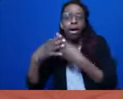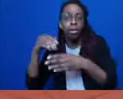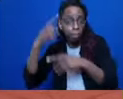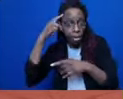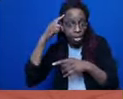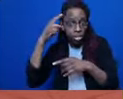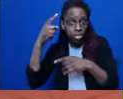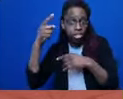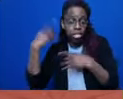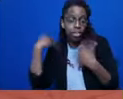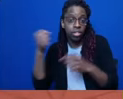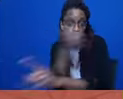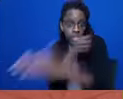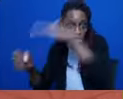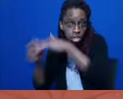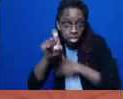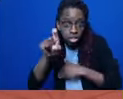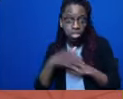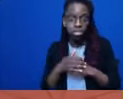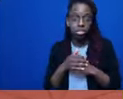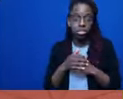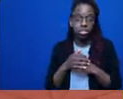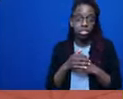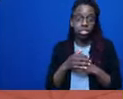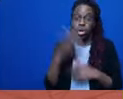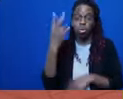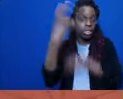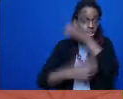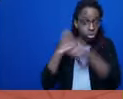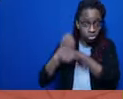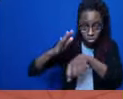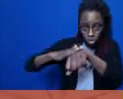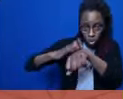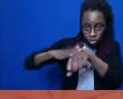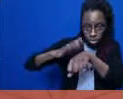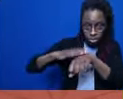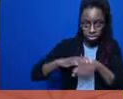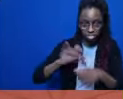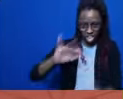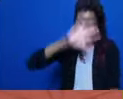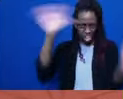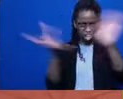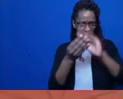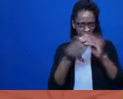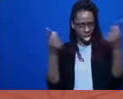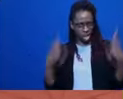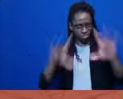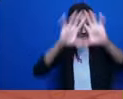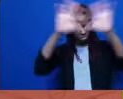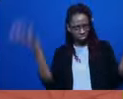probation. And this all happened in 2016 is when